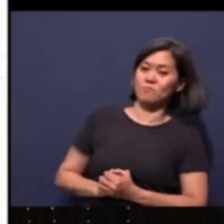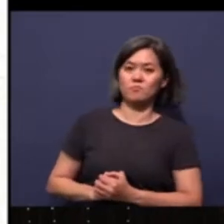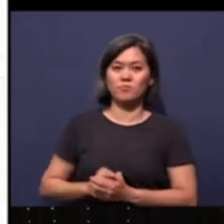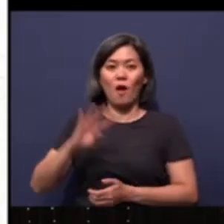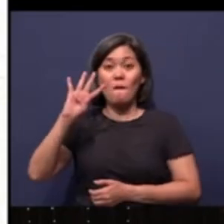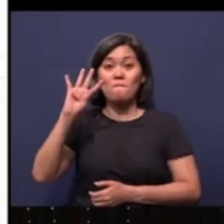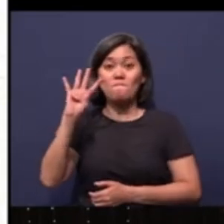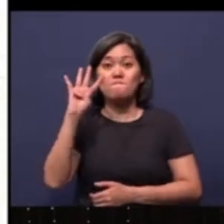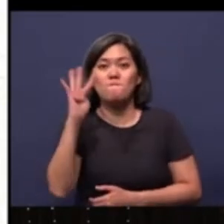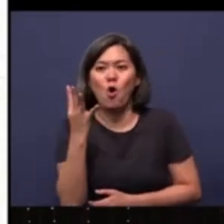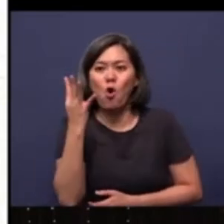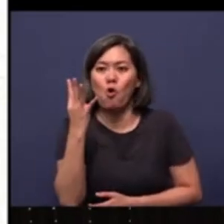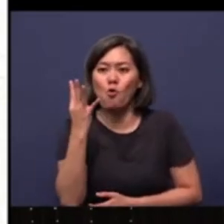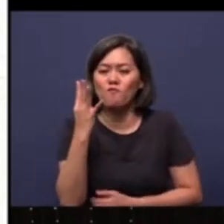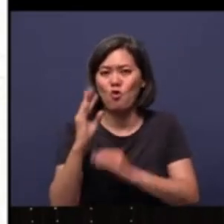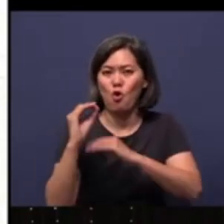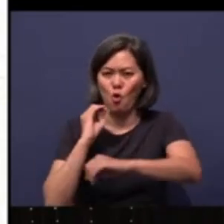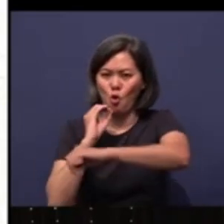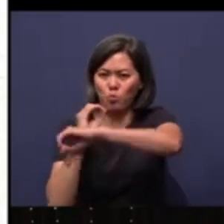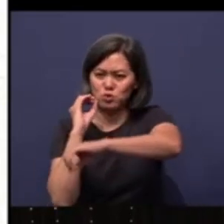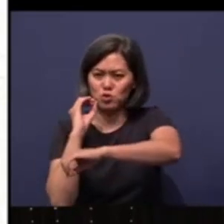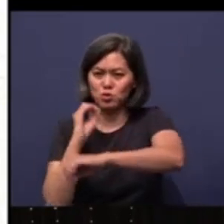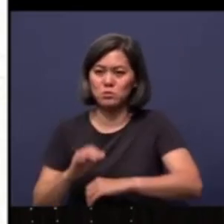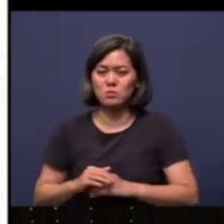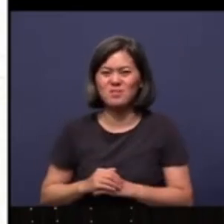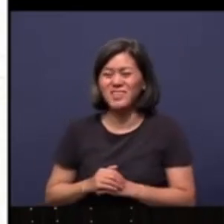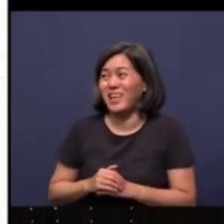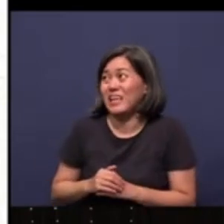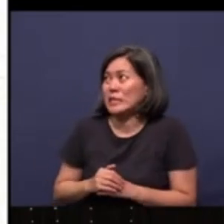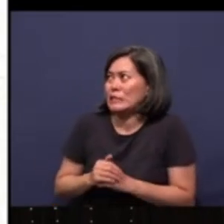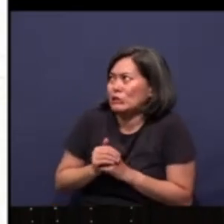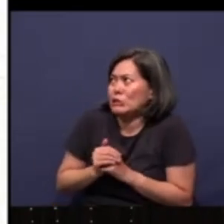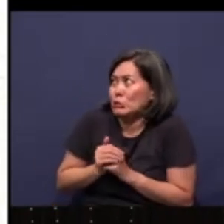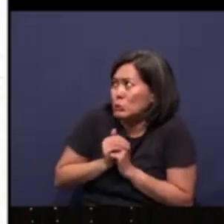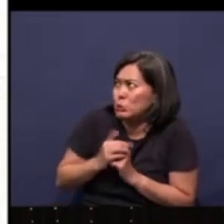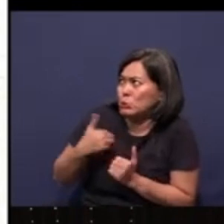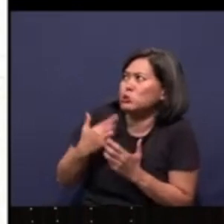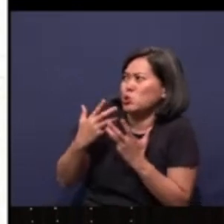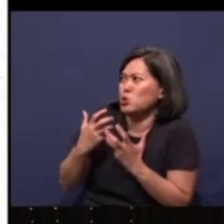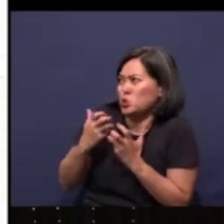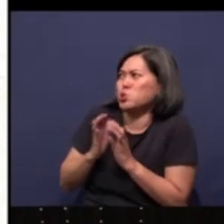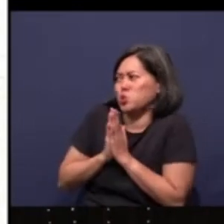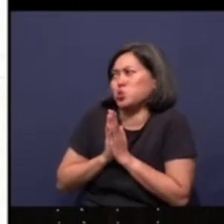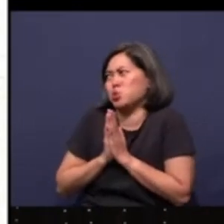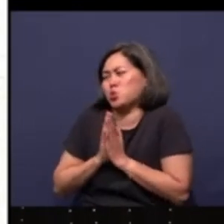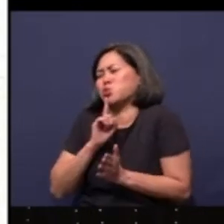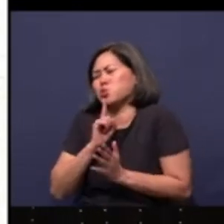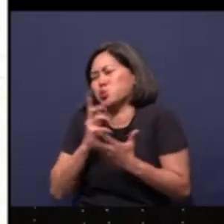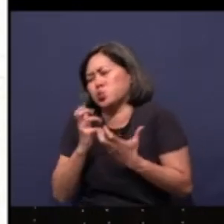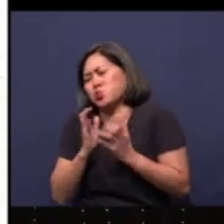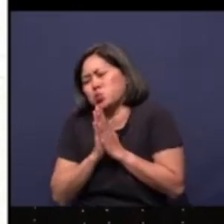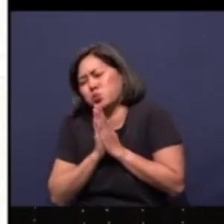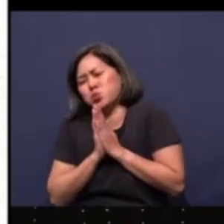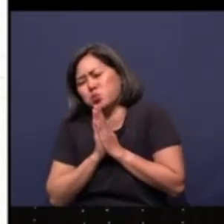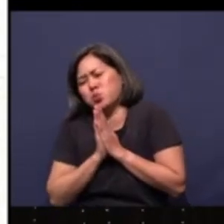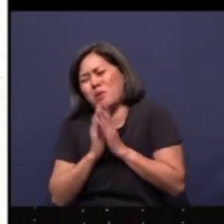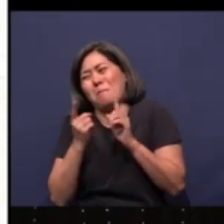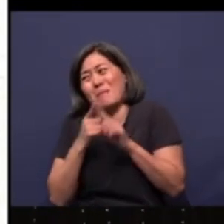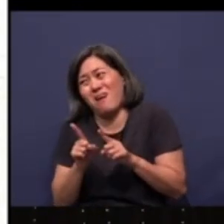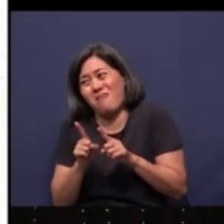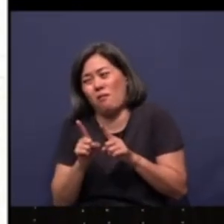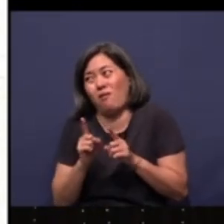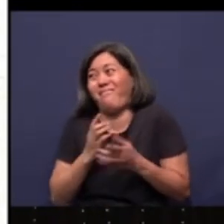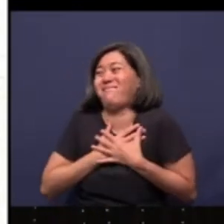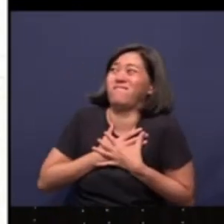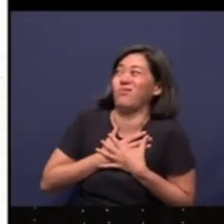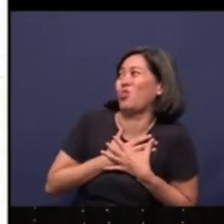Fourth obstacle. God, I want to build your house, you know. I really do. But then, I'm